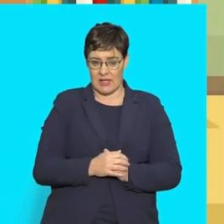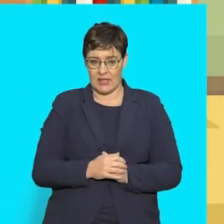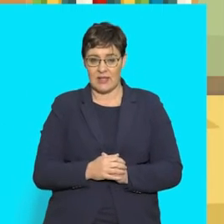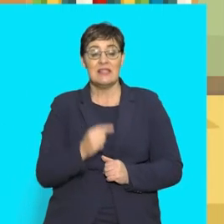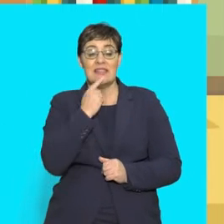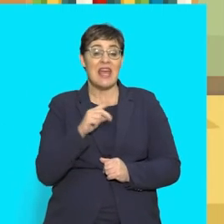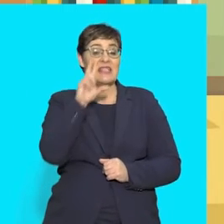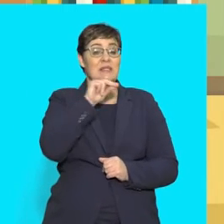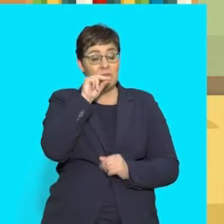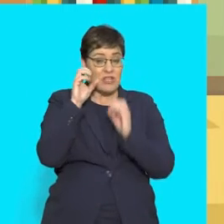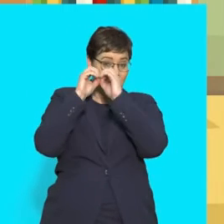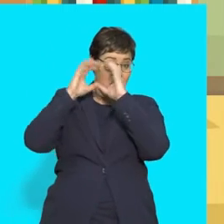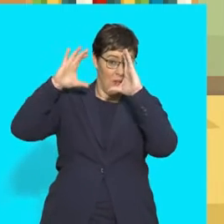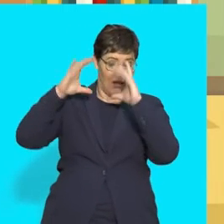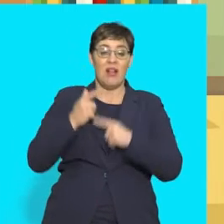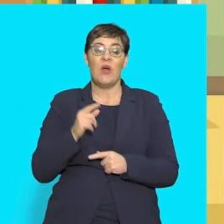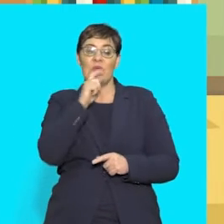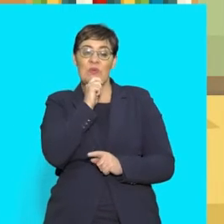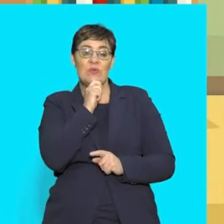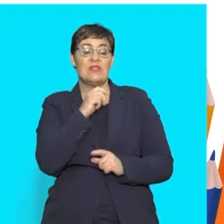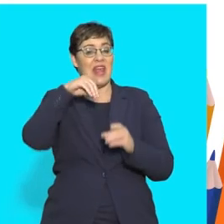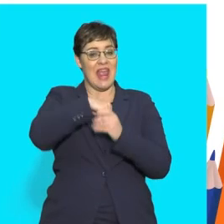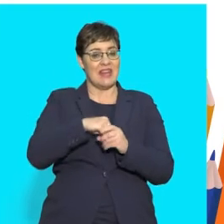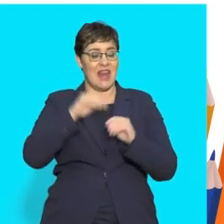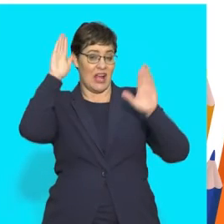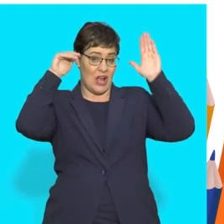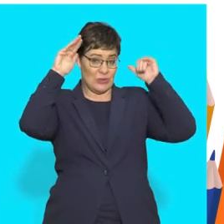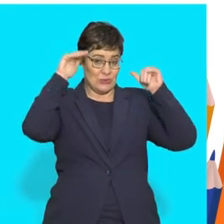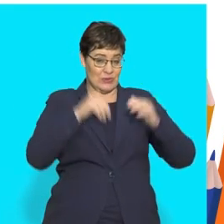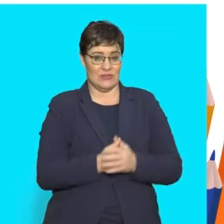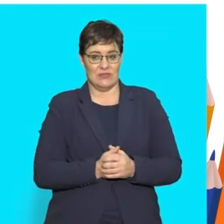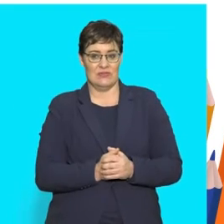speech bubbles are used in cartoons. 8.